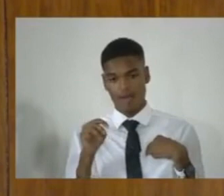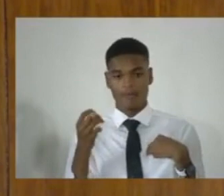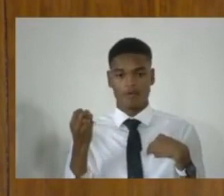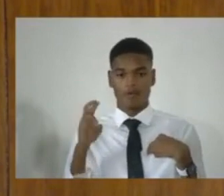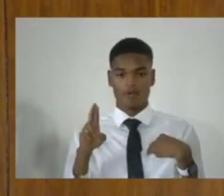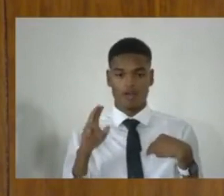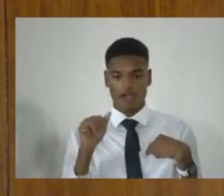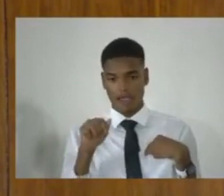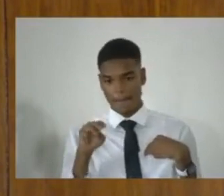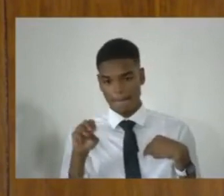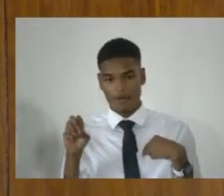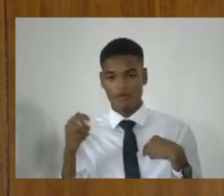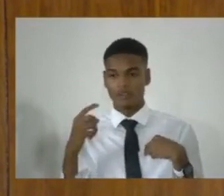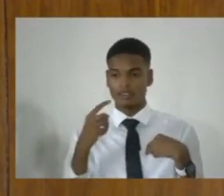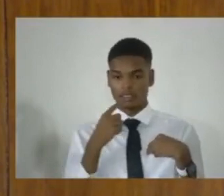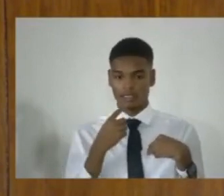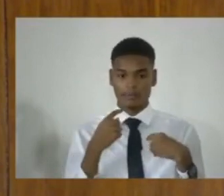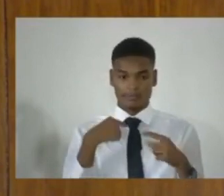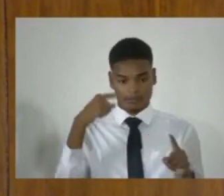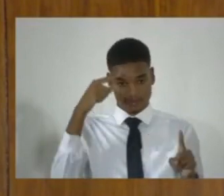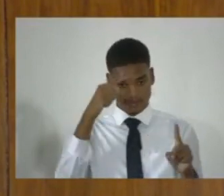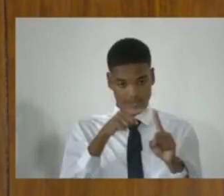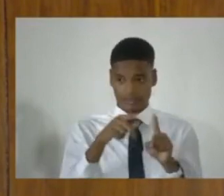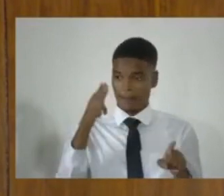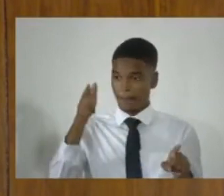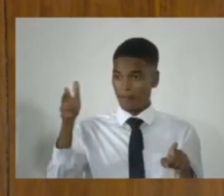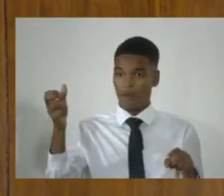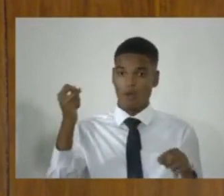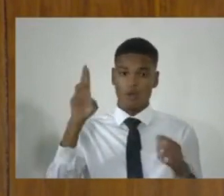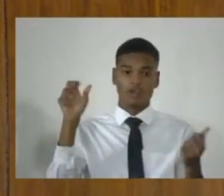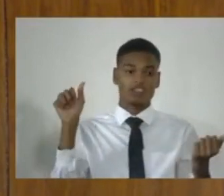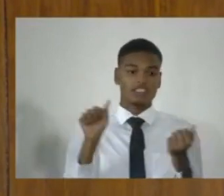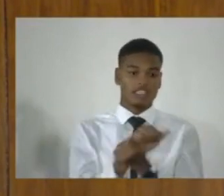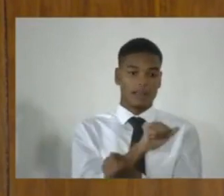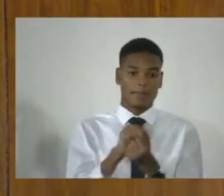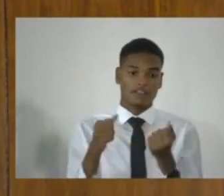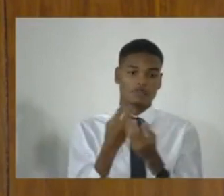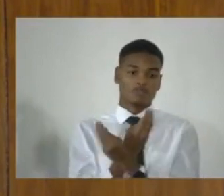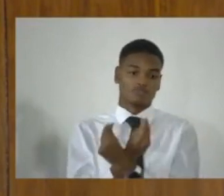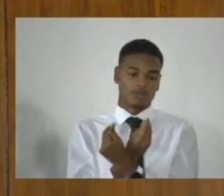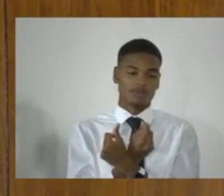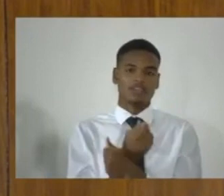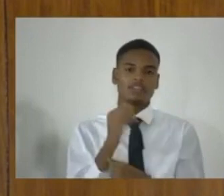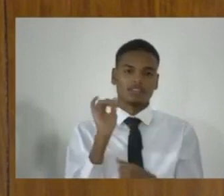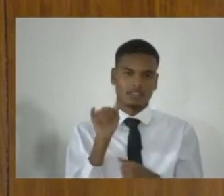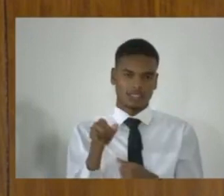to injure any person or cause serious damage to property, that's an offense. Obviously, it should be.